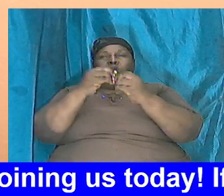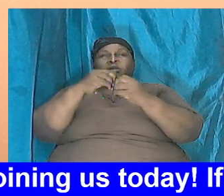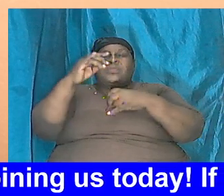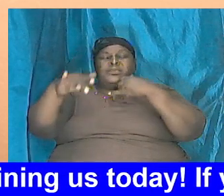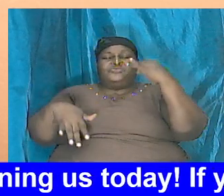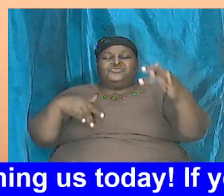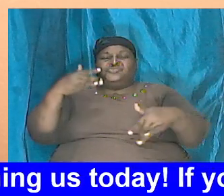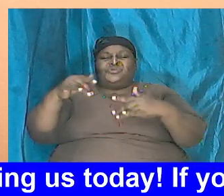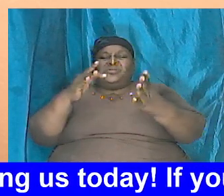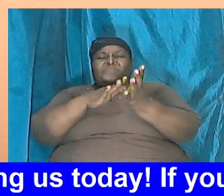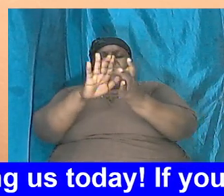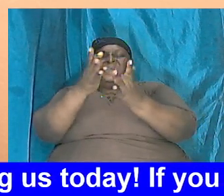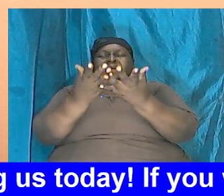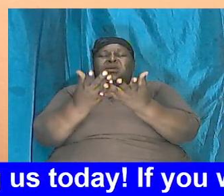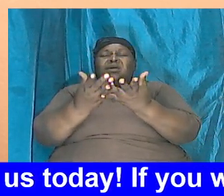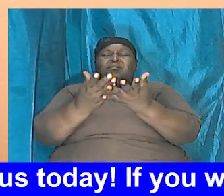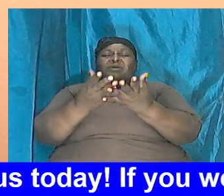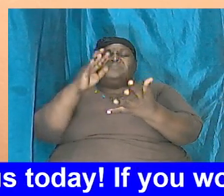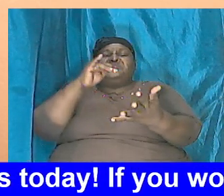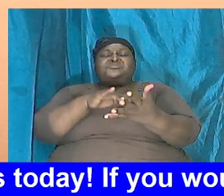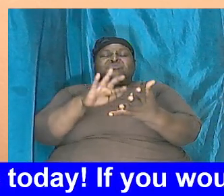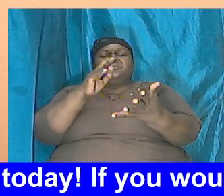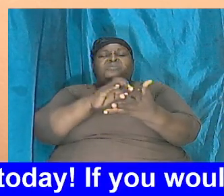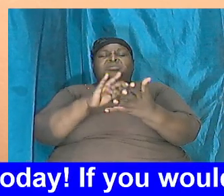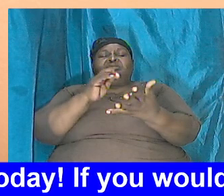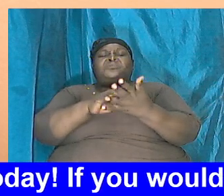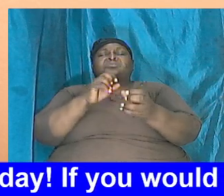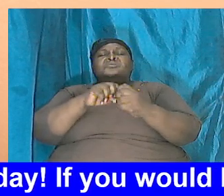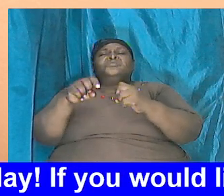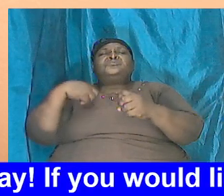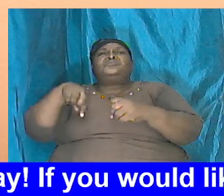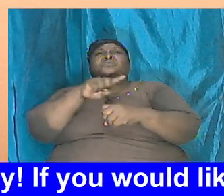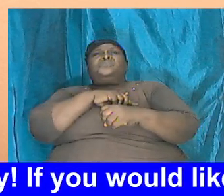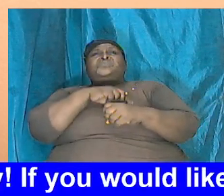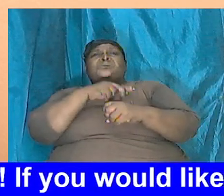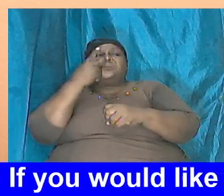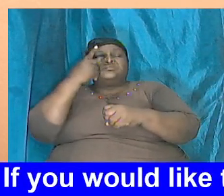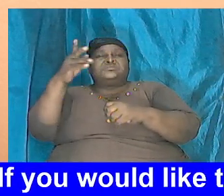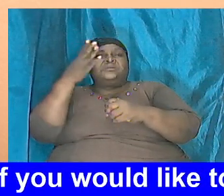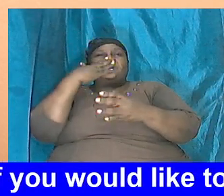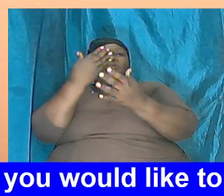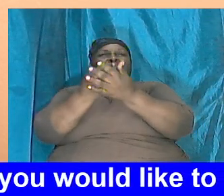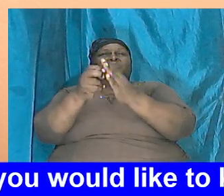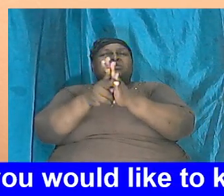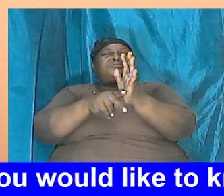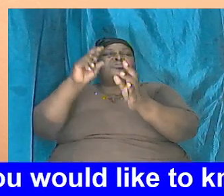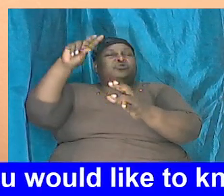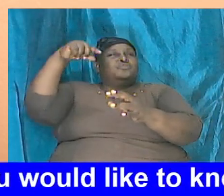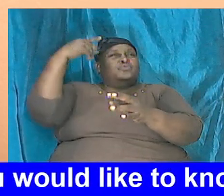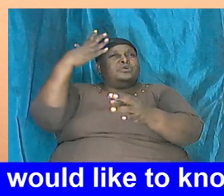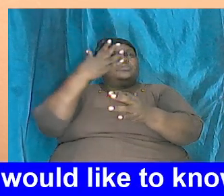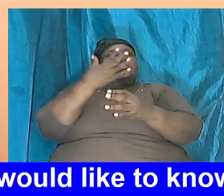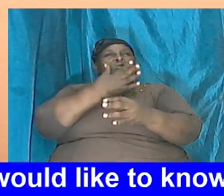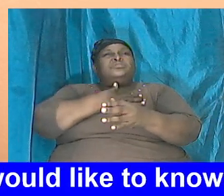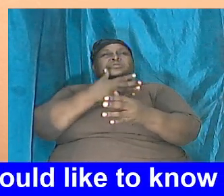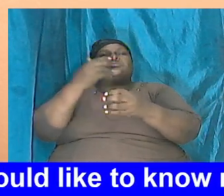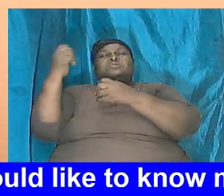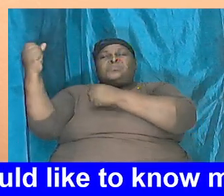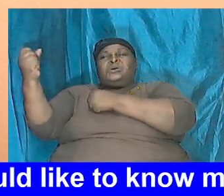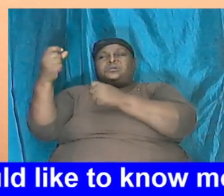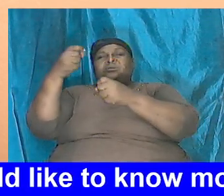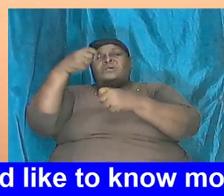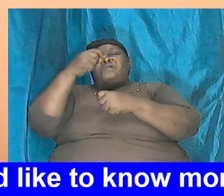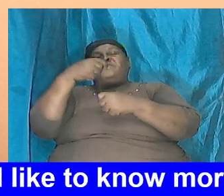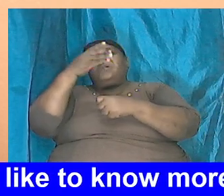the Bible and to drill into it so that we can see the goodness and the graciousness and the might of